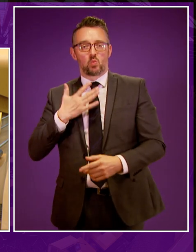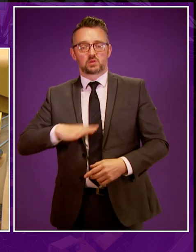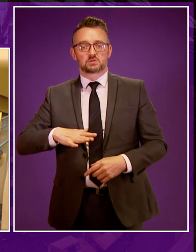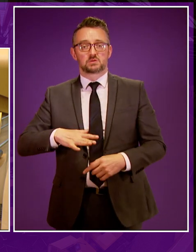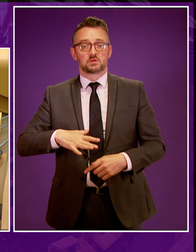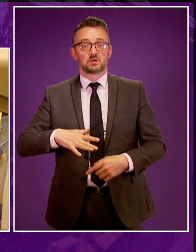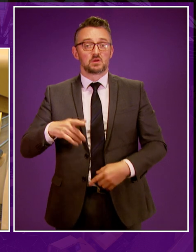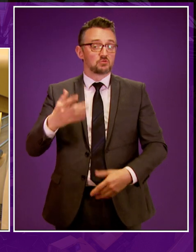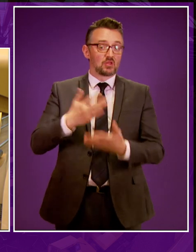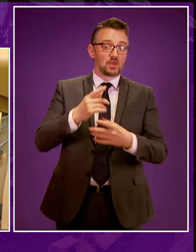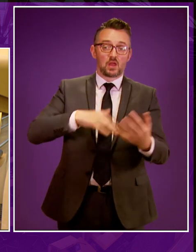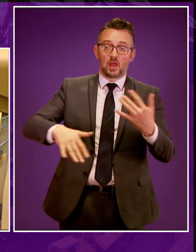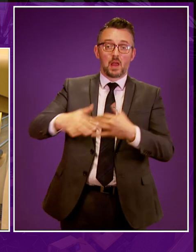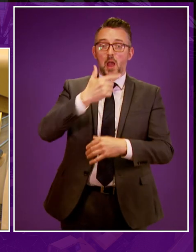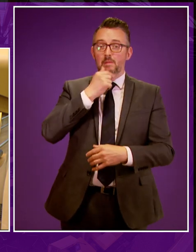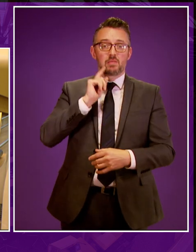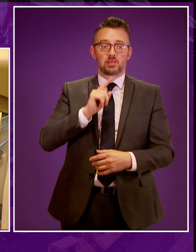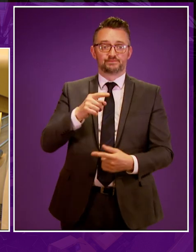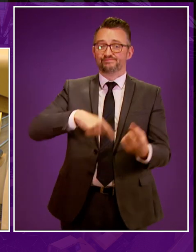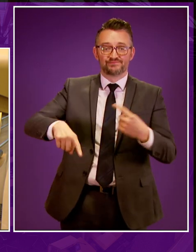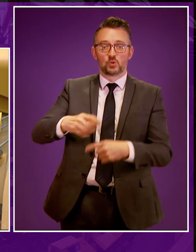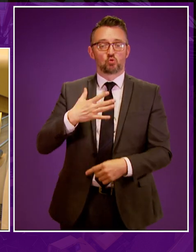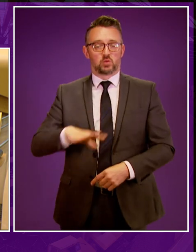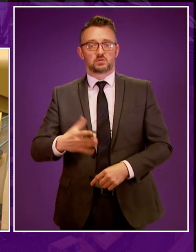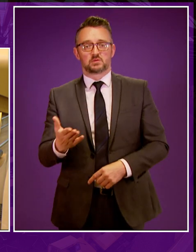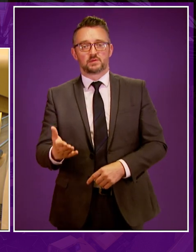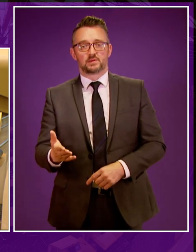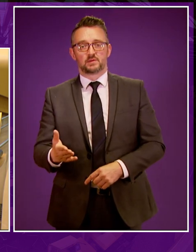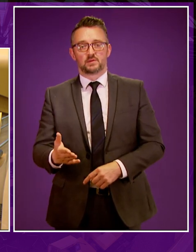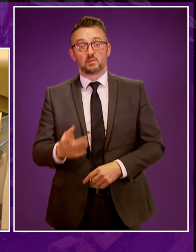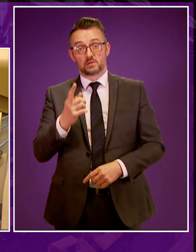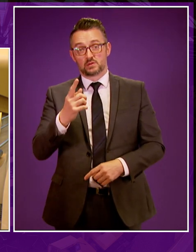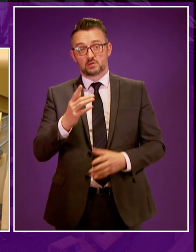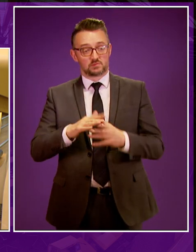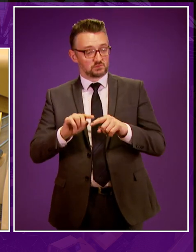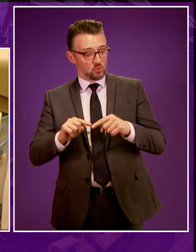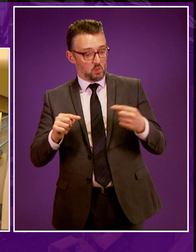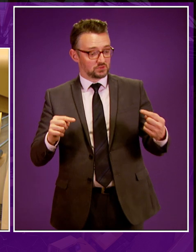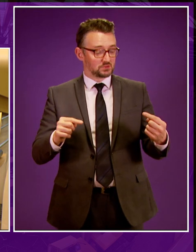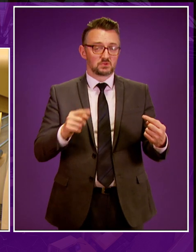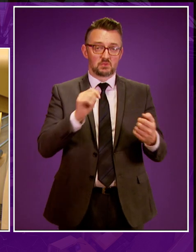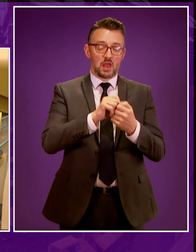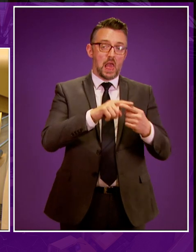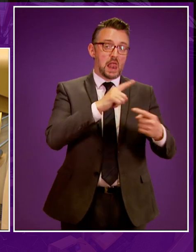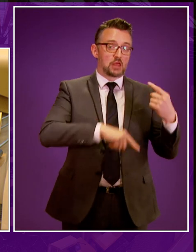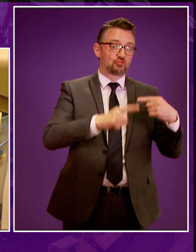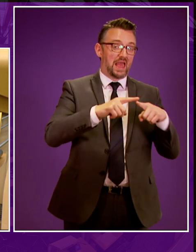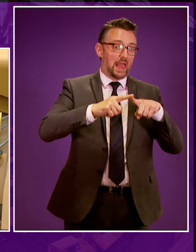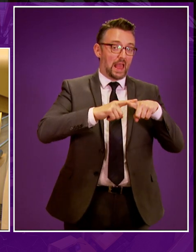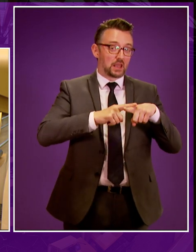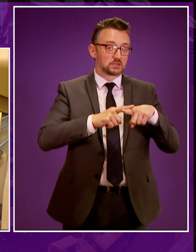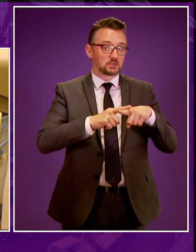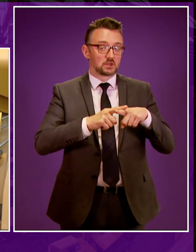as the Minister said, no social licence for it. In direct contrast, around this time last year in England,